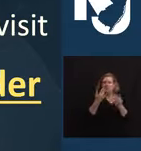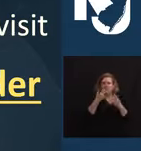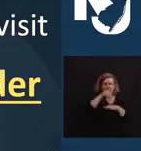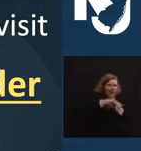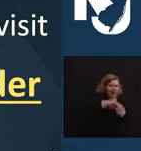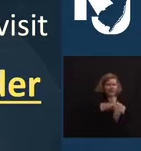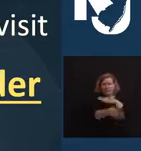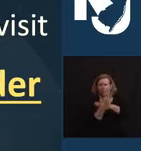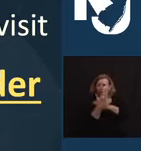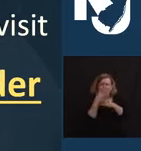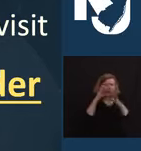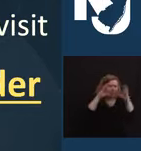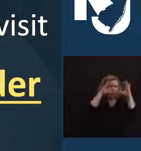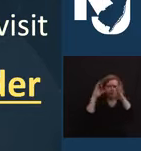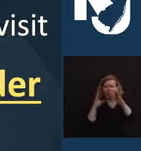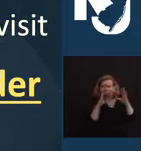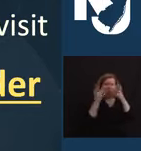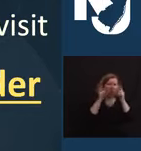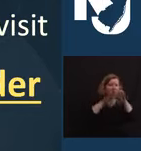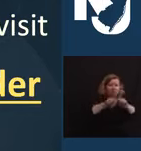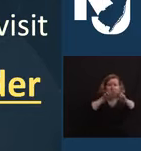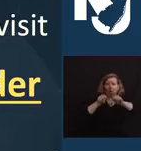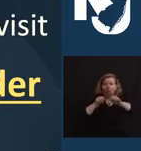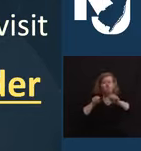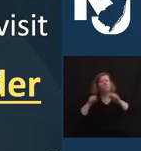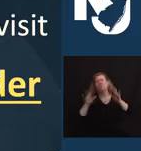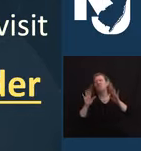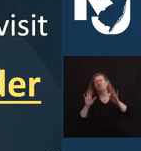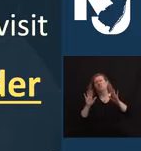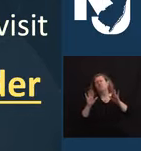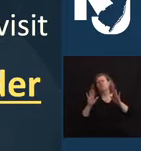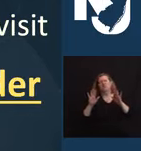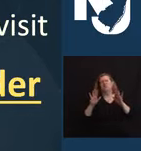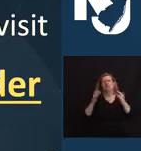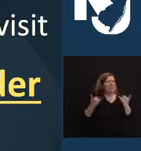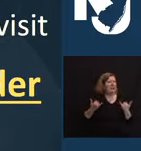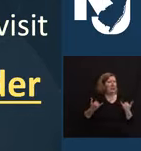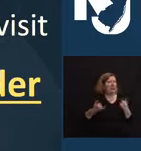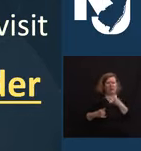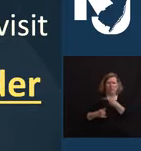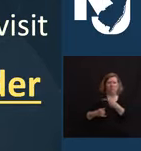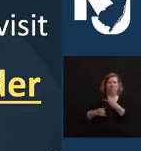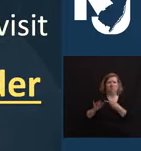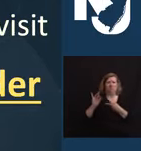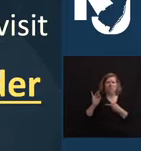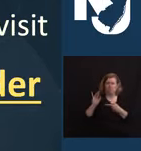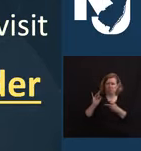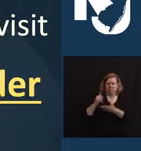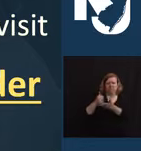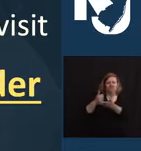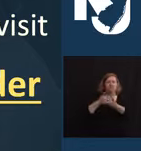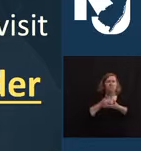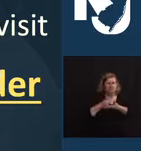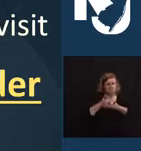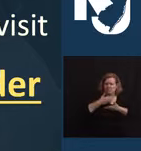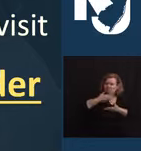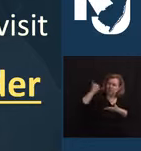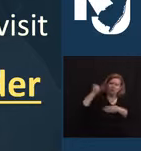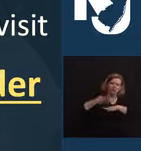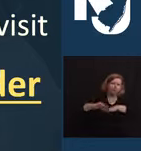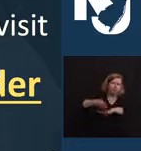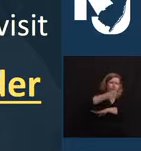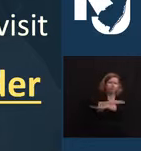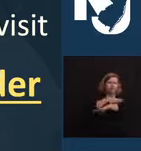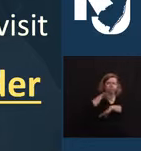dictated whether or not, just by happenstance, by pure luck, whether or not you'd get an appointment, this attempts to solve that riddle.